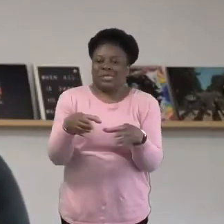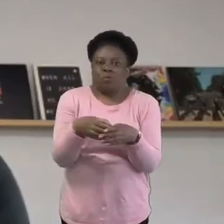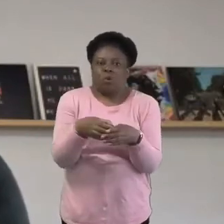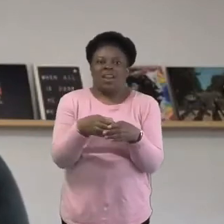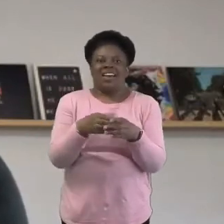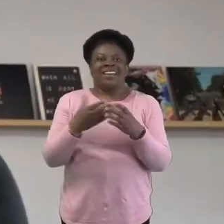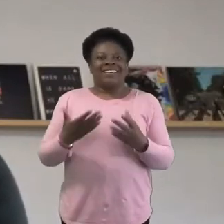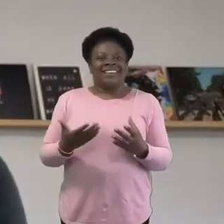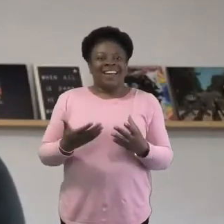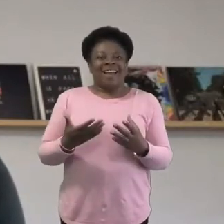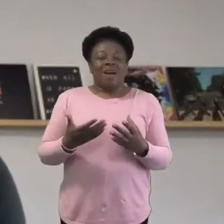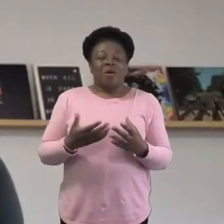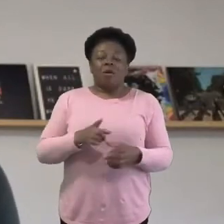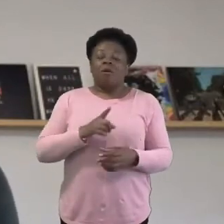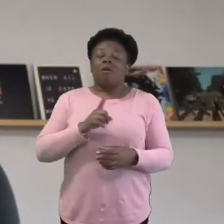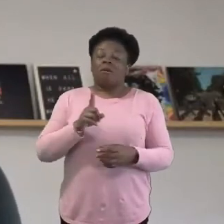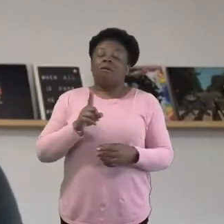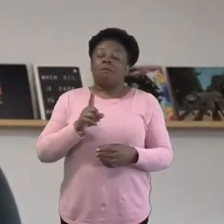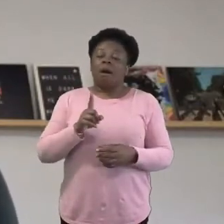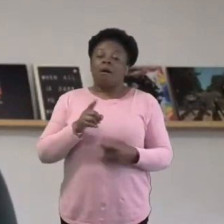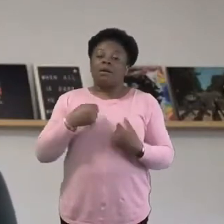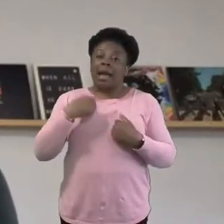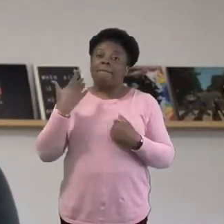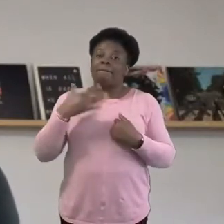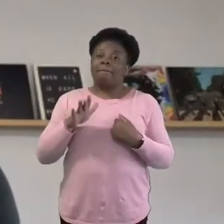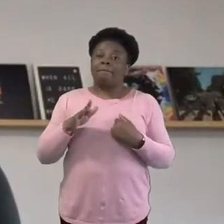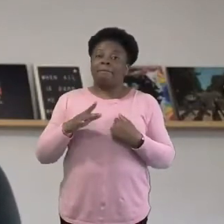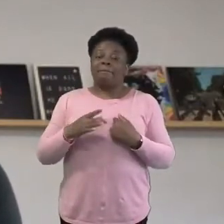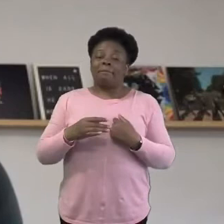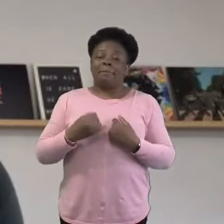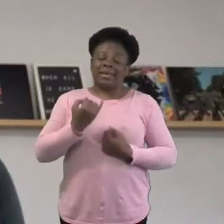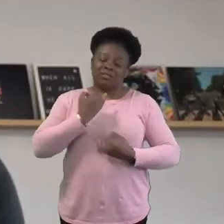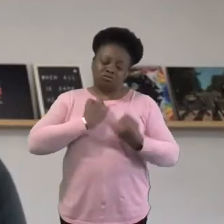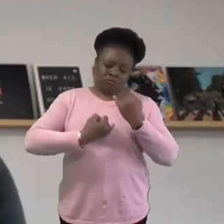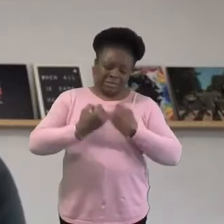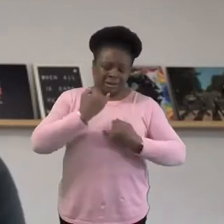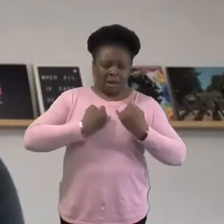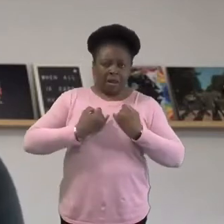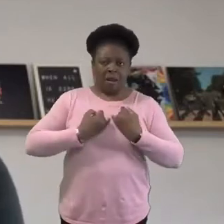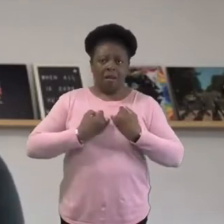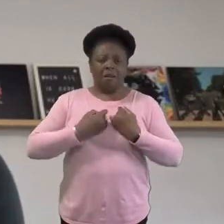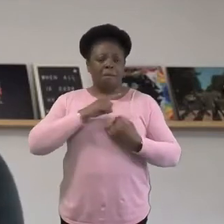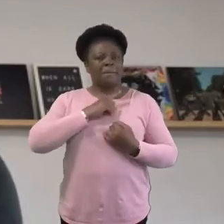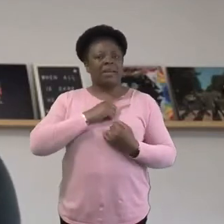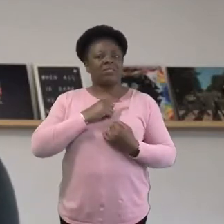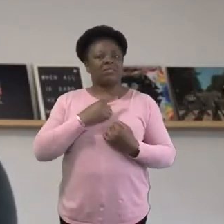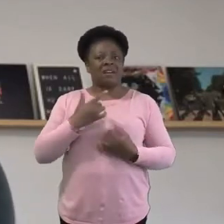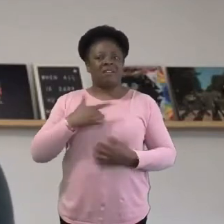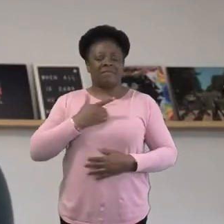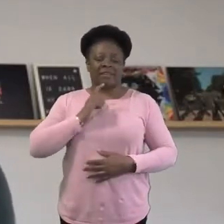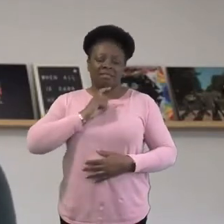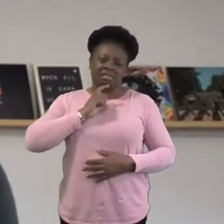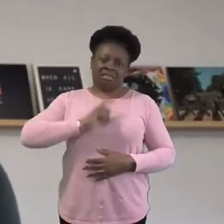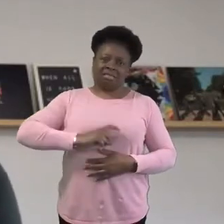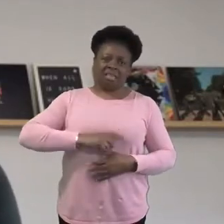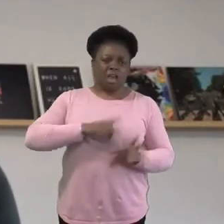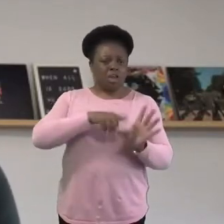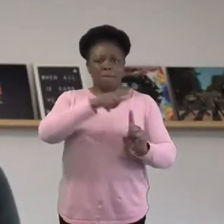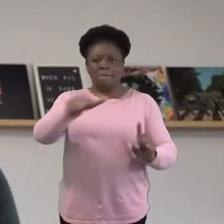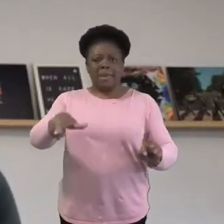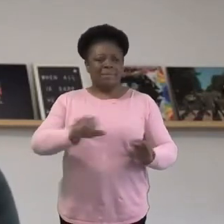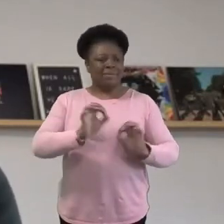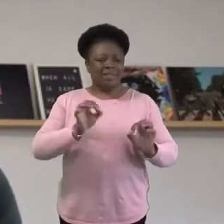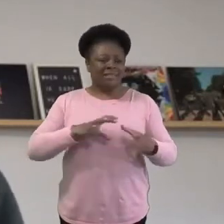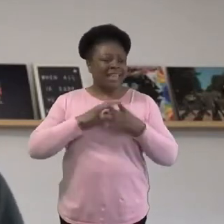and quite down on myself and how they're engaging. And I don't know if you felt the same. I'm sure I'm not alone.